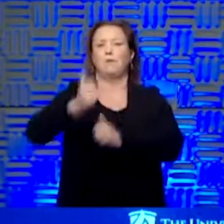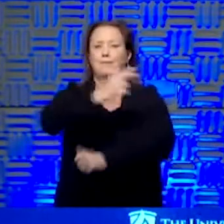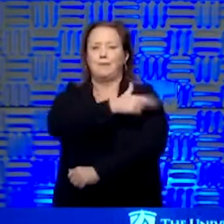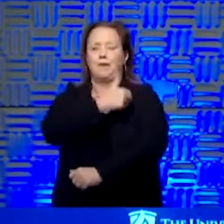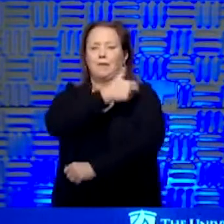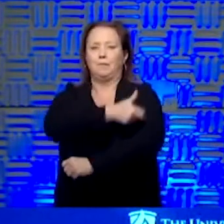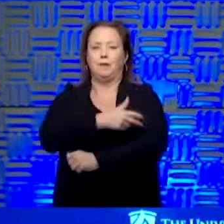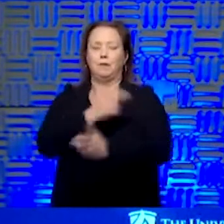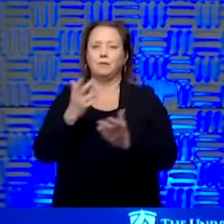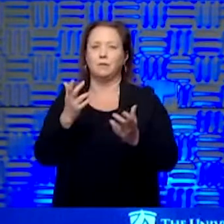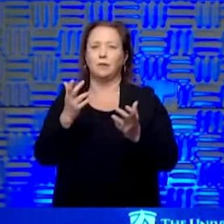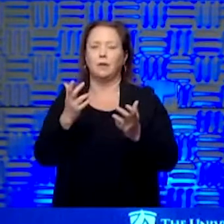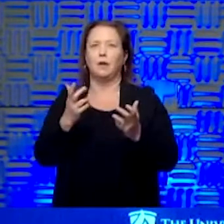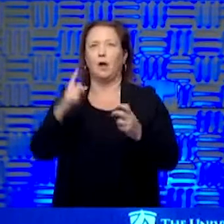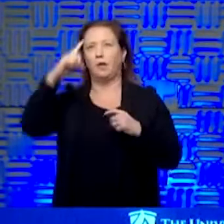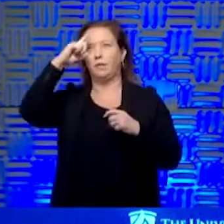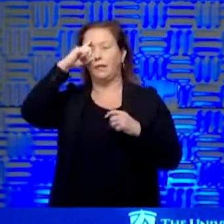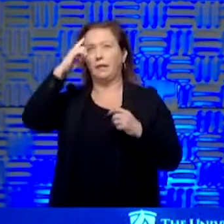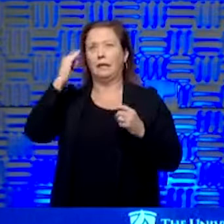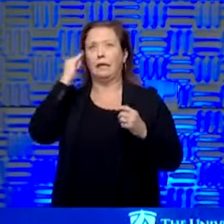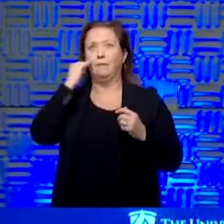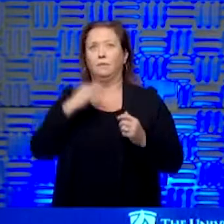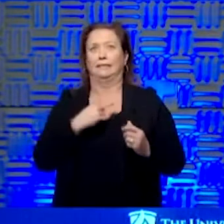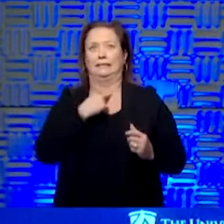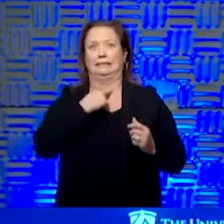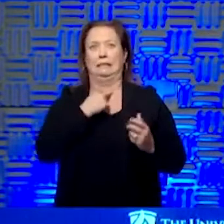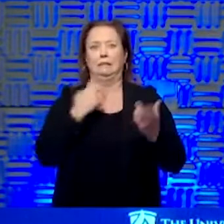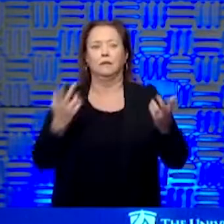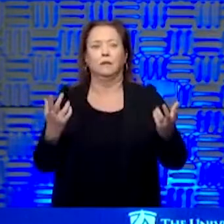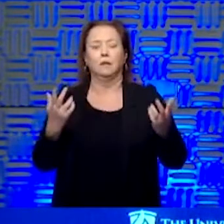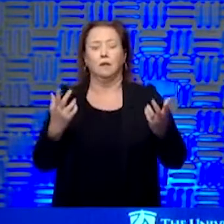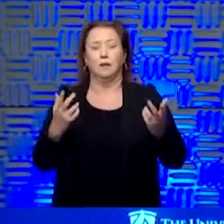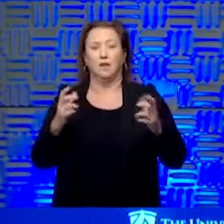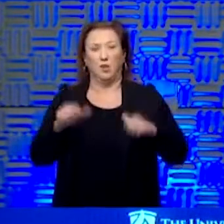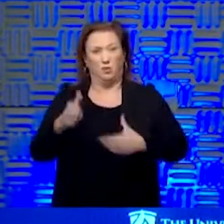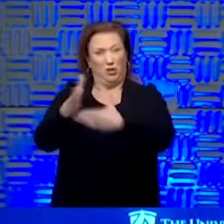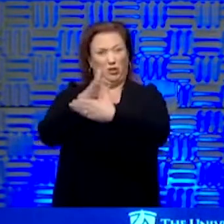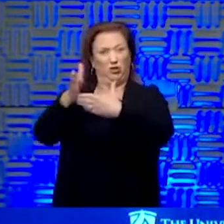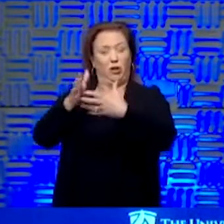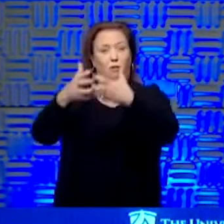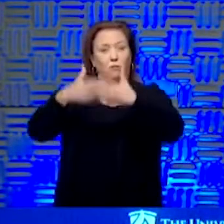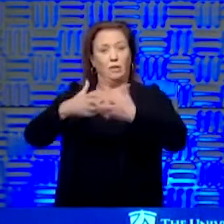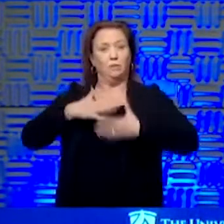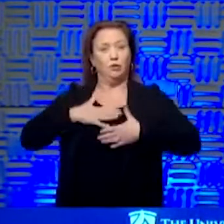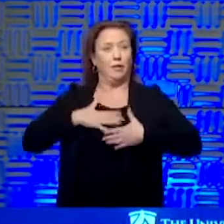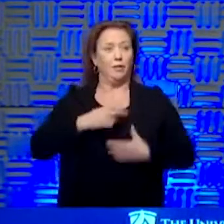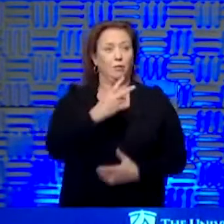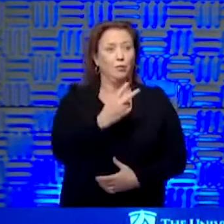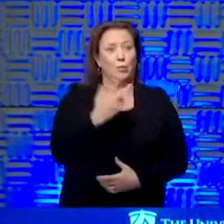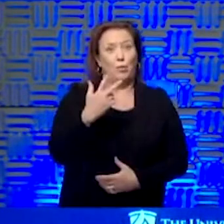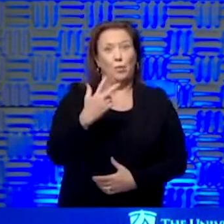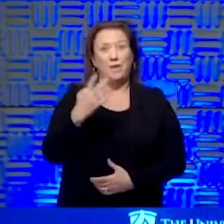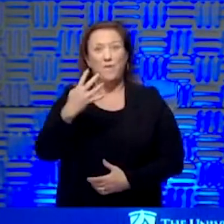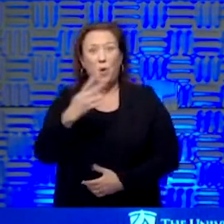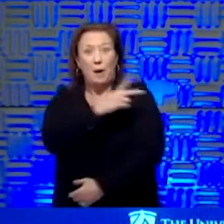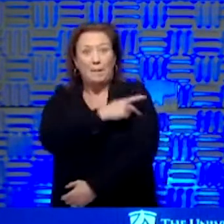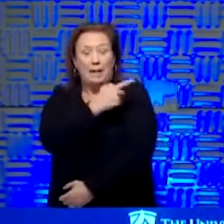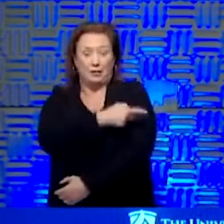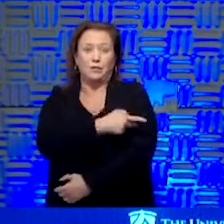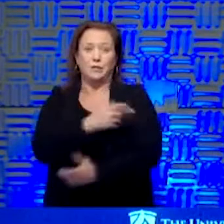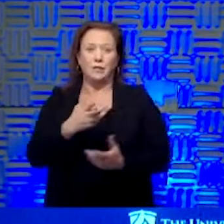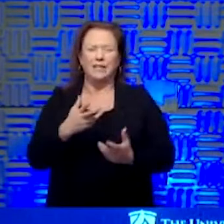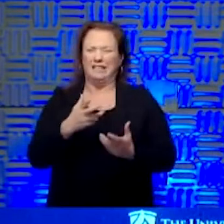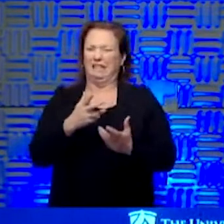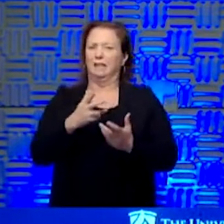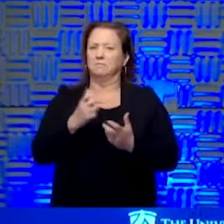looked at saying, gosh, what if push came to shove, would we even consider sharing ventilators between two, three, or four patients? That's met with a